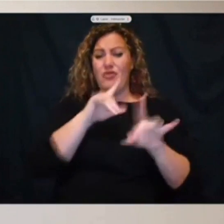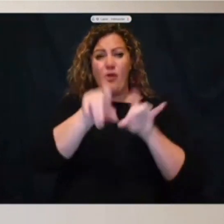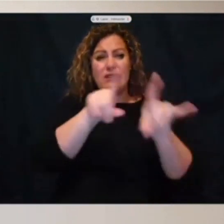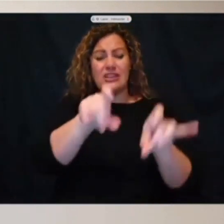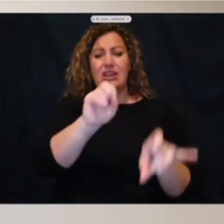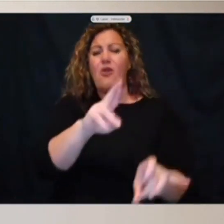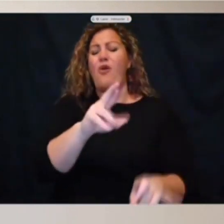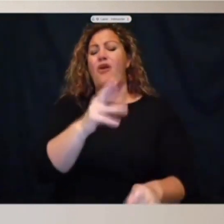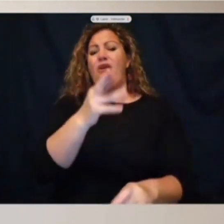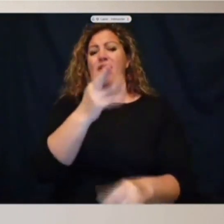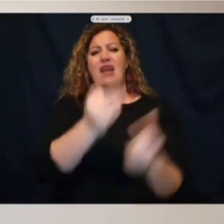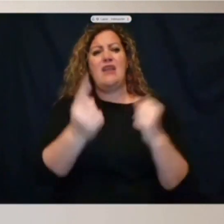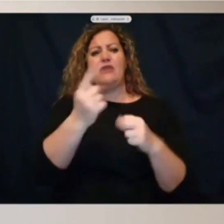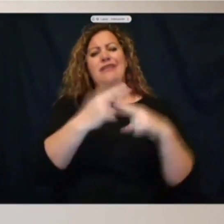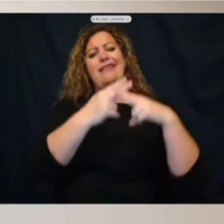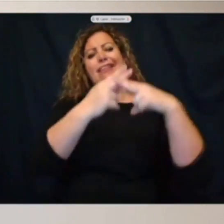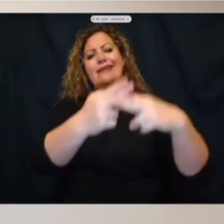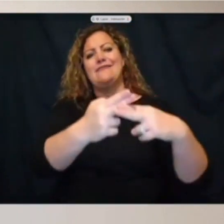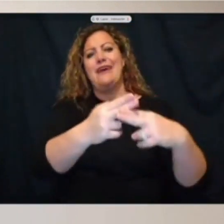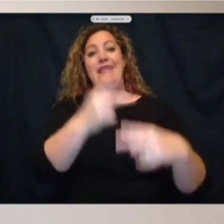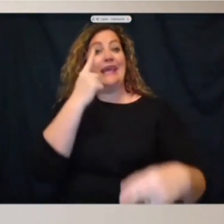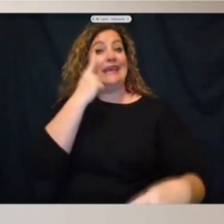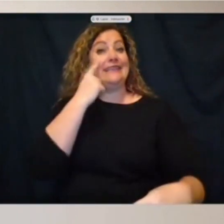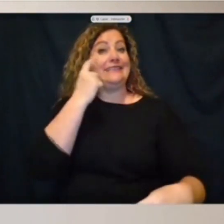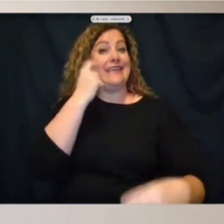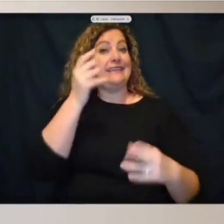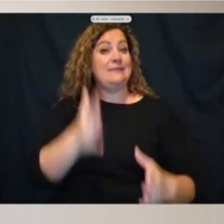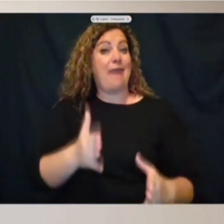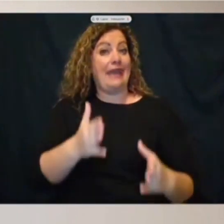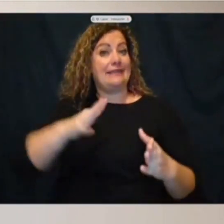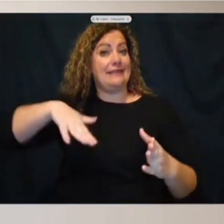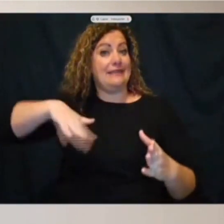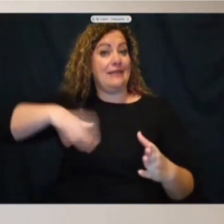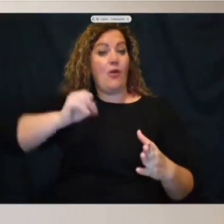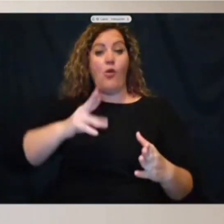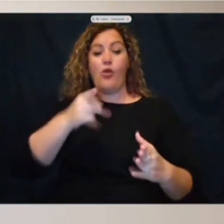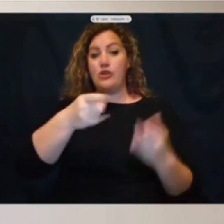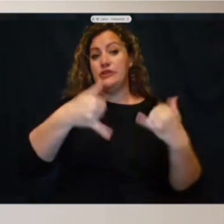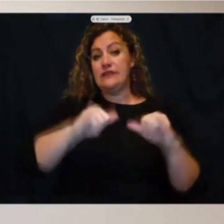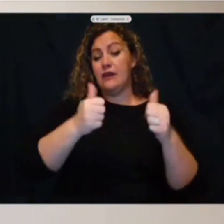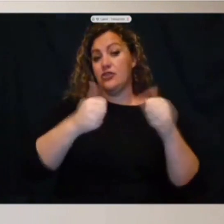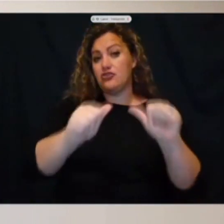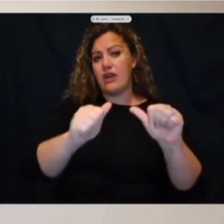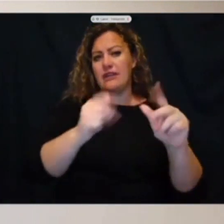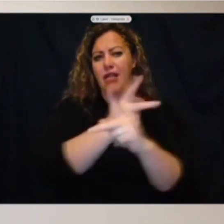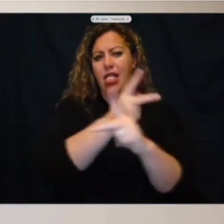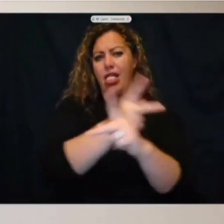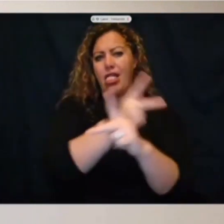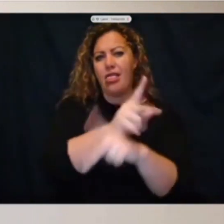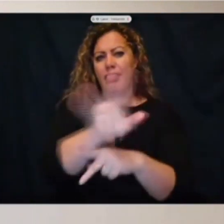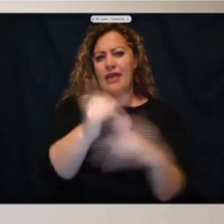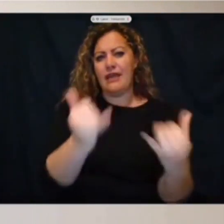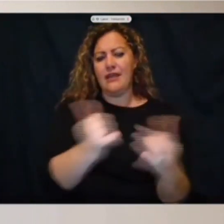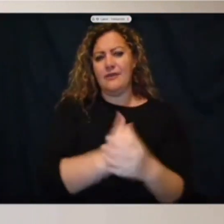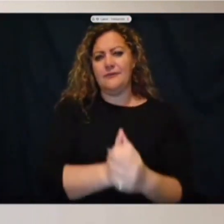classified as a suspect at this point? Or are you still kind of trying to weed through that at this point?